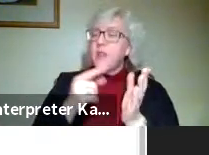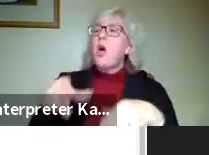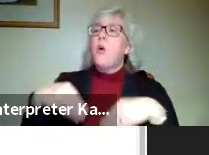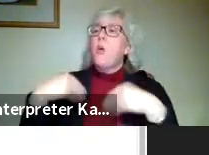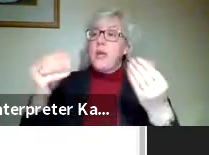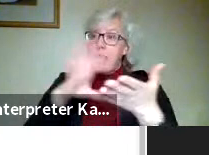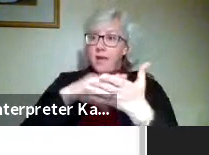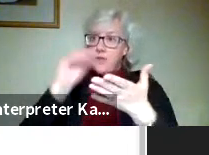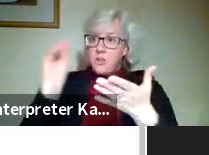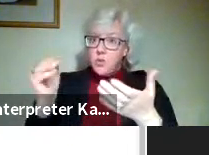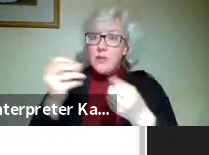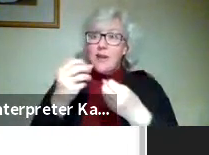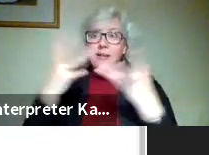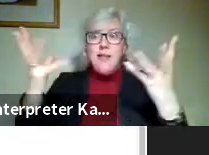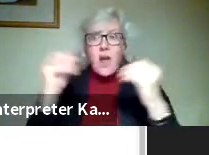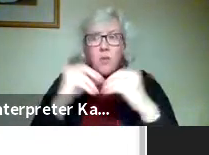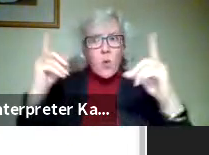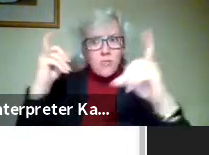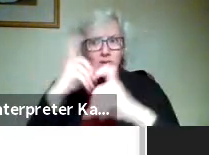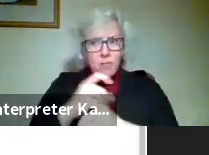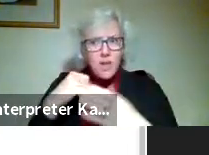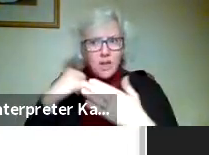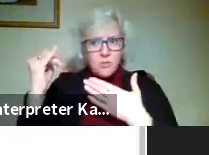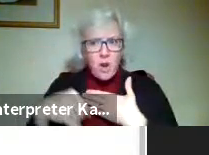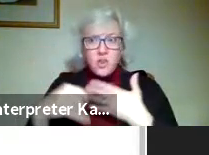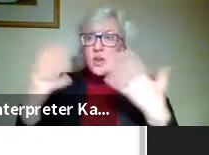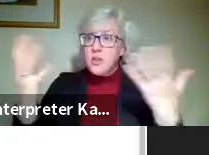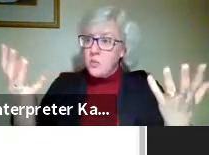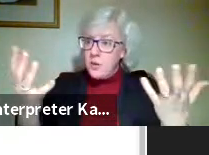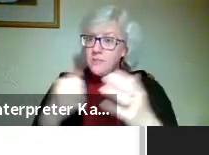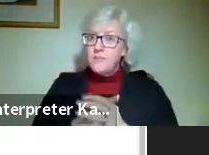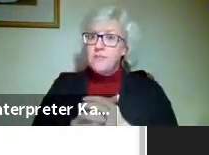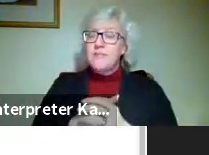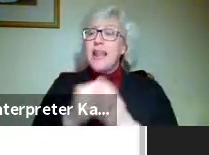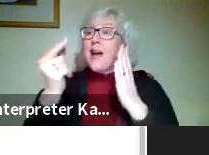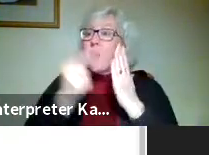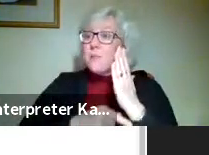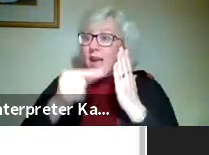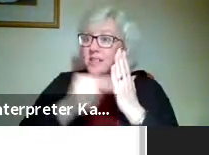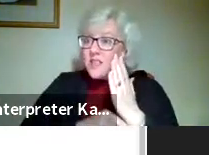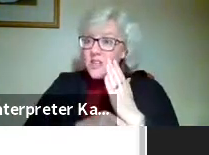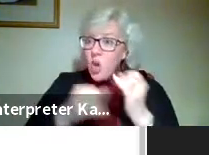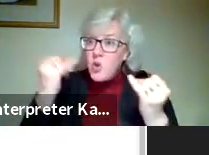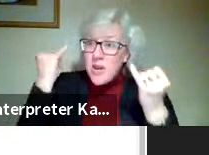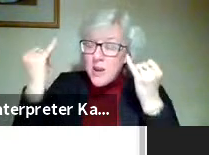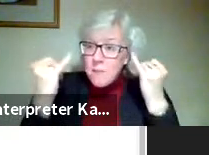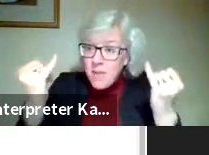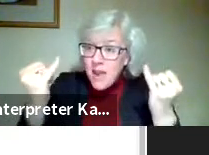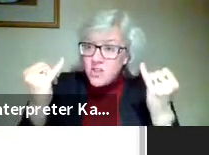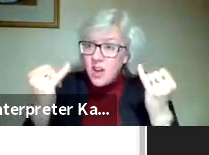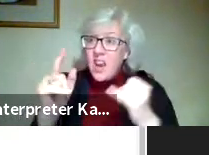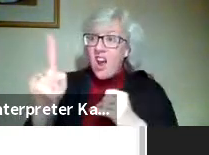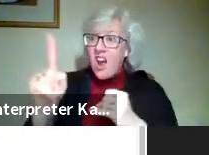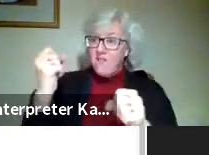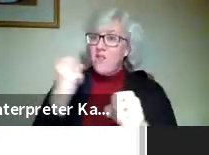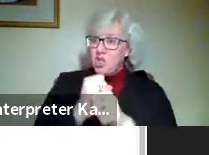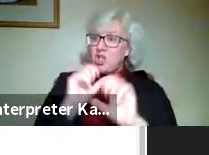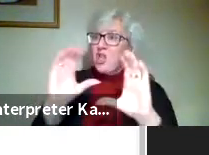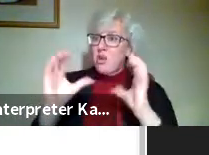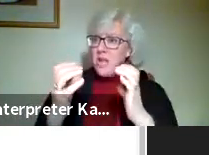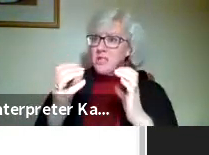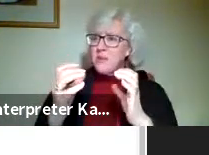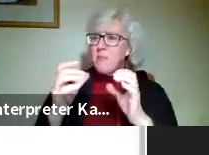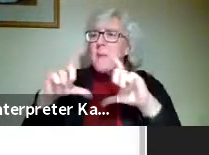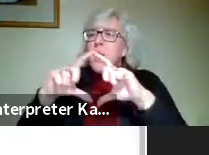for much more complex projects such as a magazine. You can imagine maybe in a first year course doing a